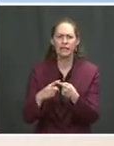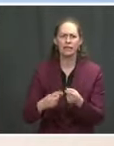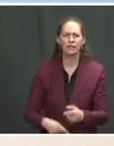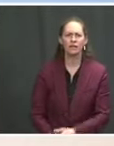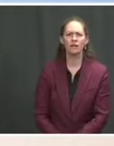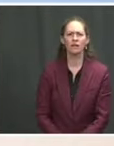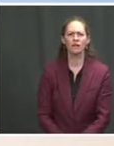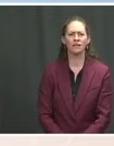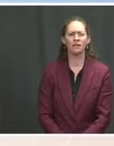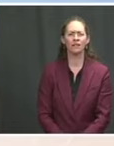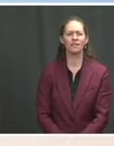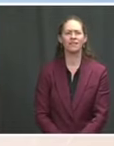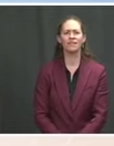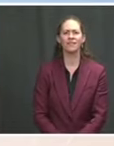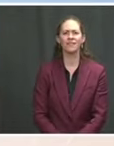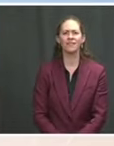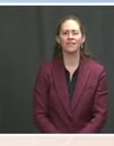So...